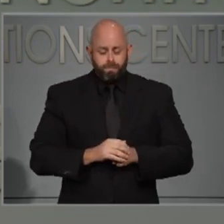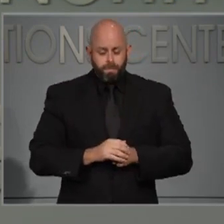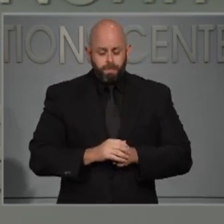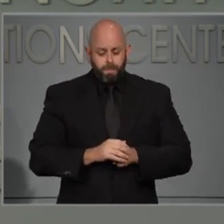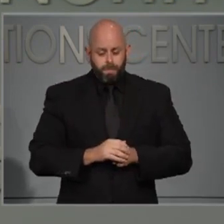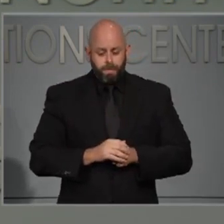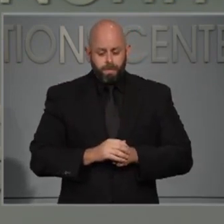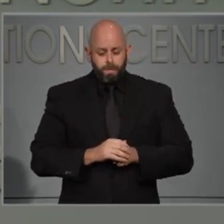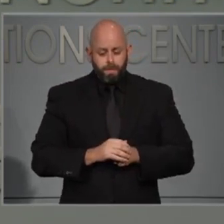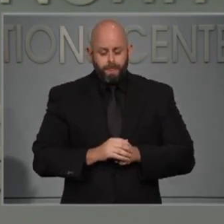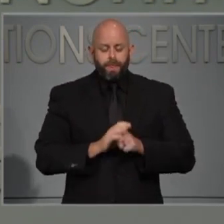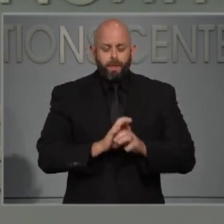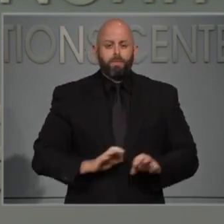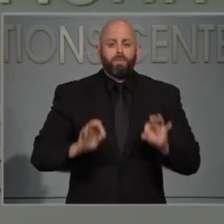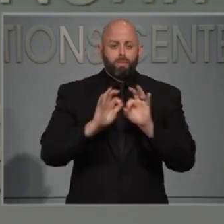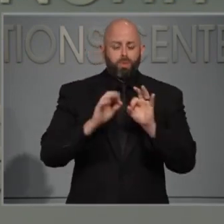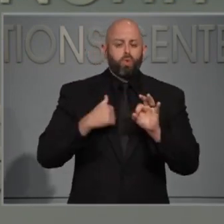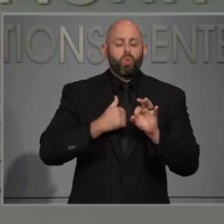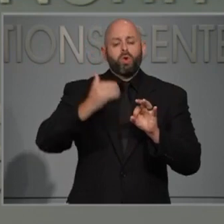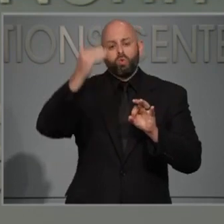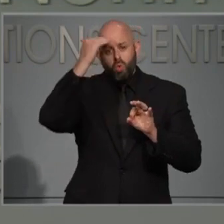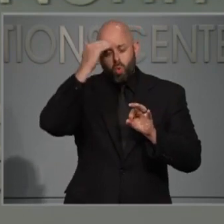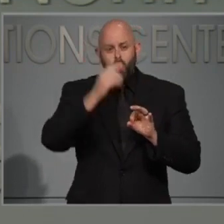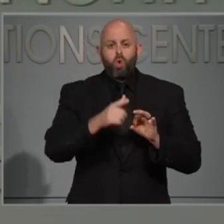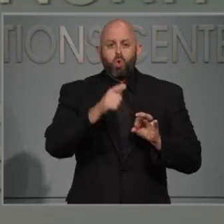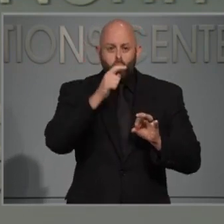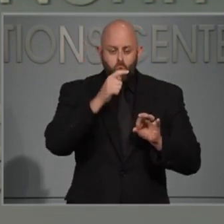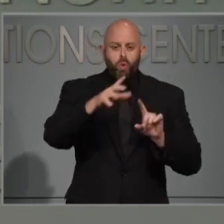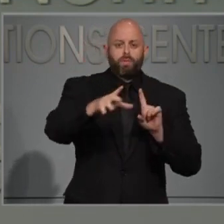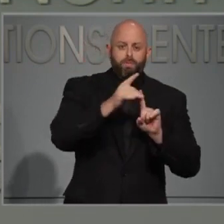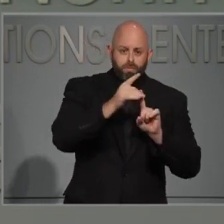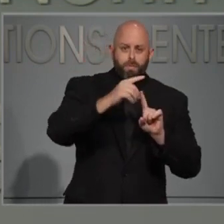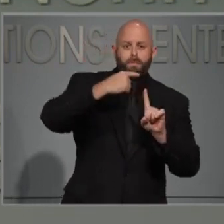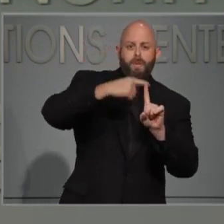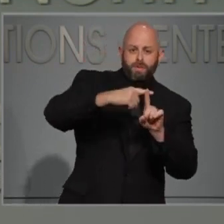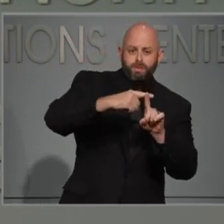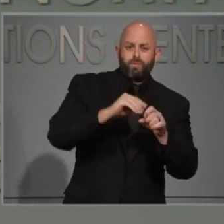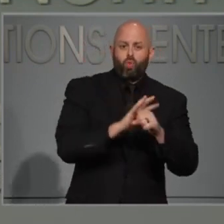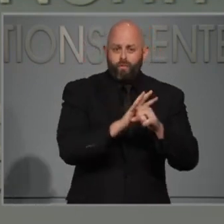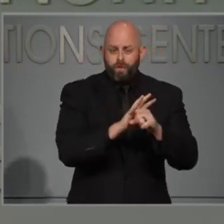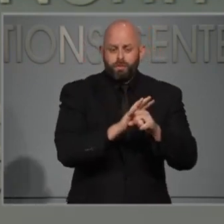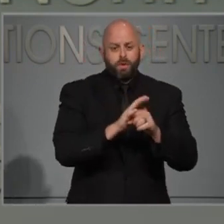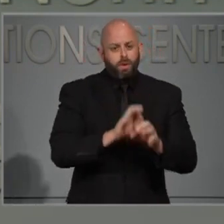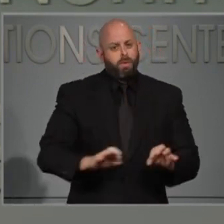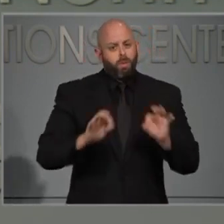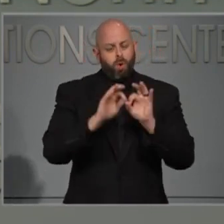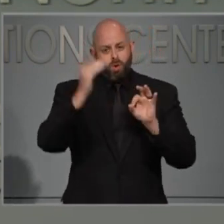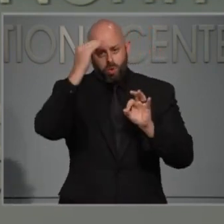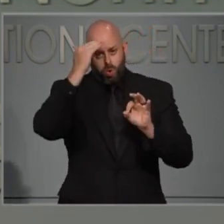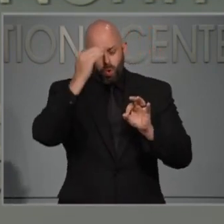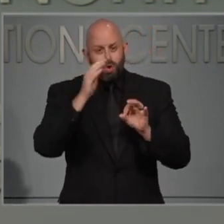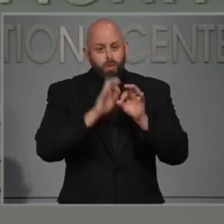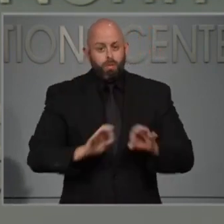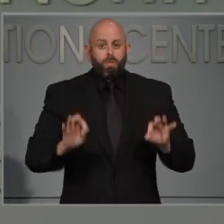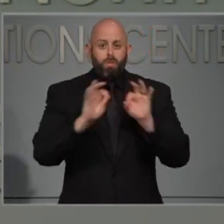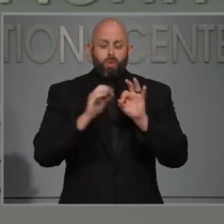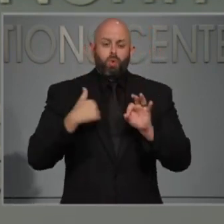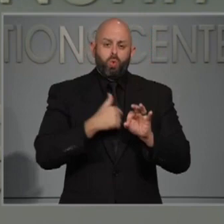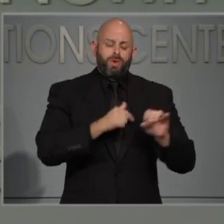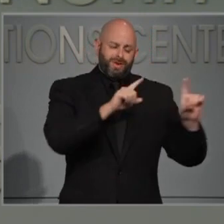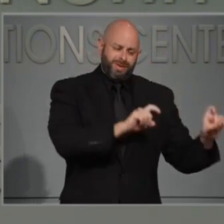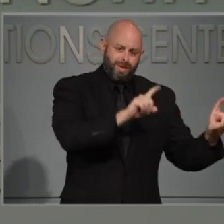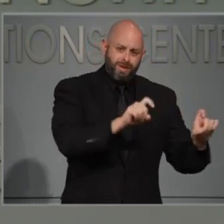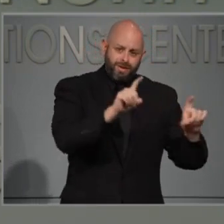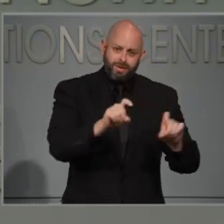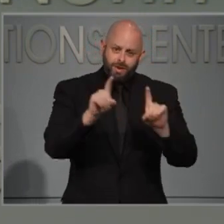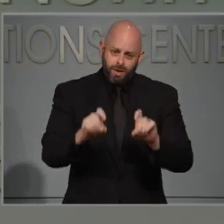it's important that we get people tested in our nursing homes so that we can identify people and make sure